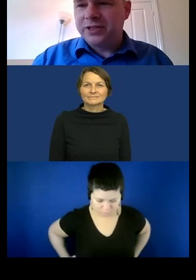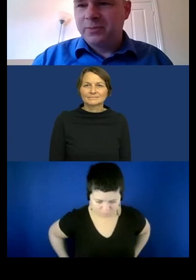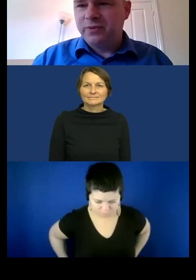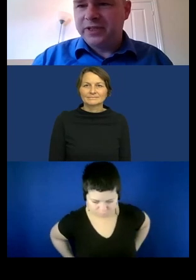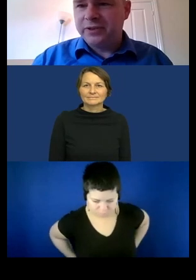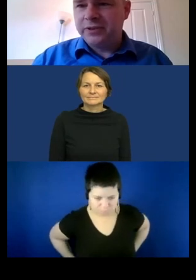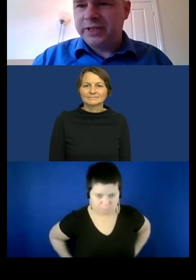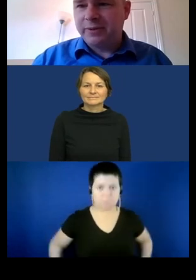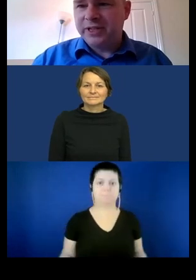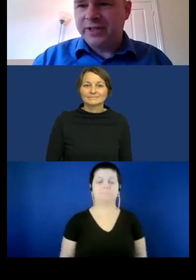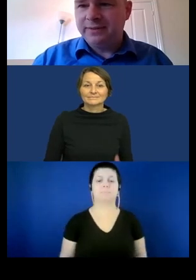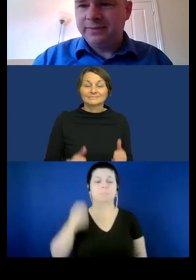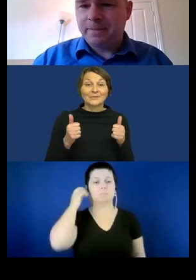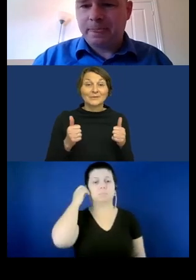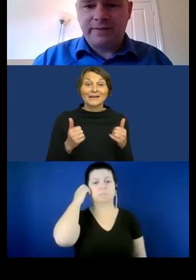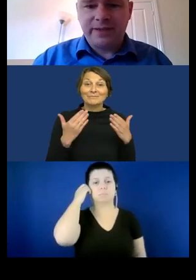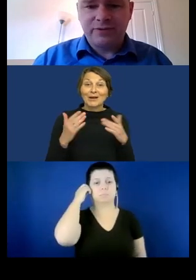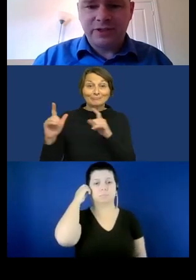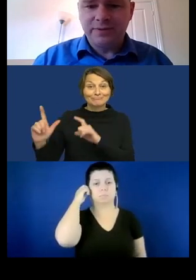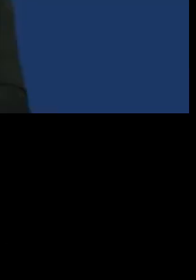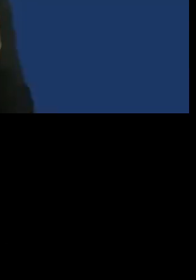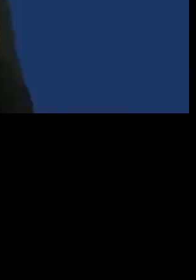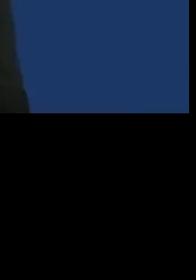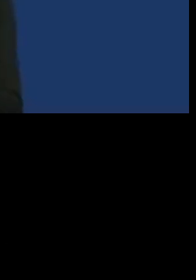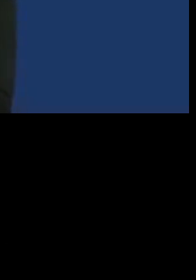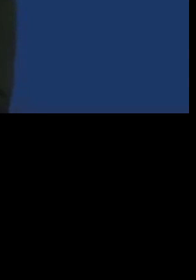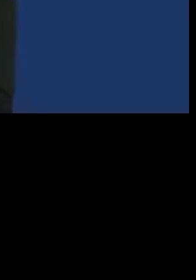OK, shall I move over to sharing my screen now for the introduction?